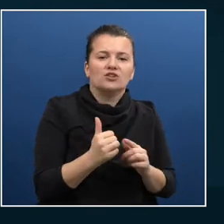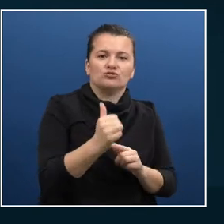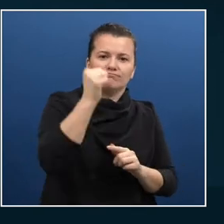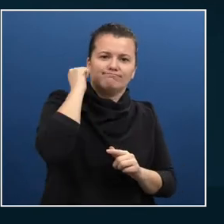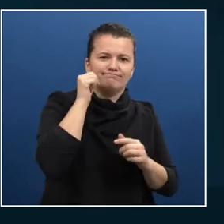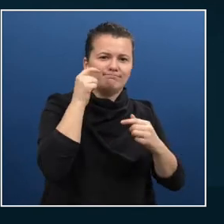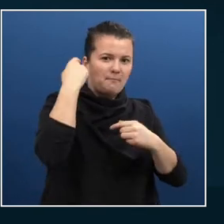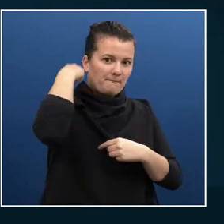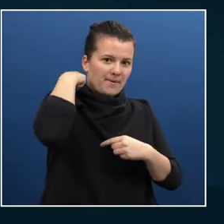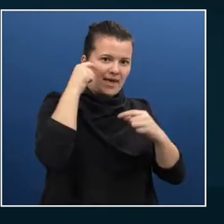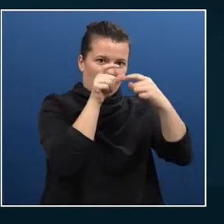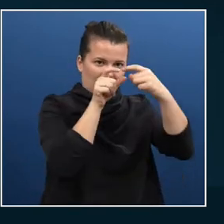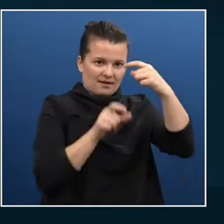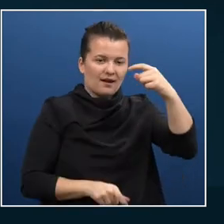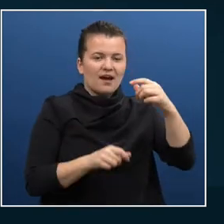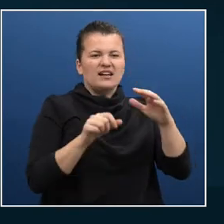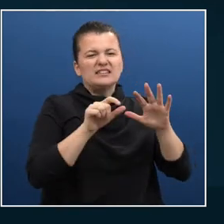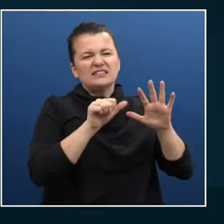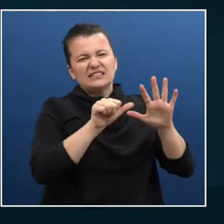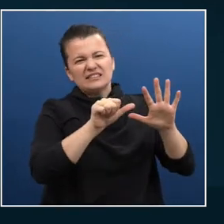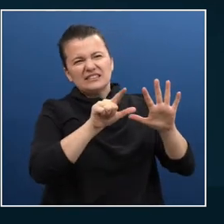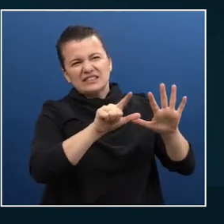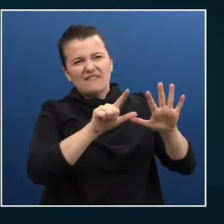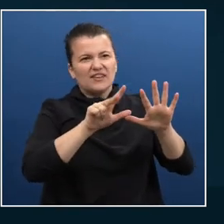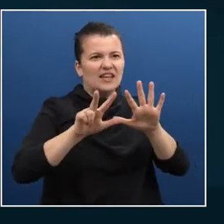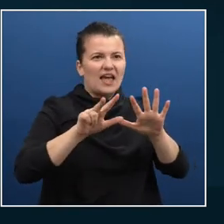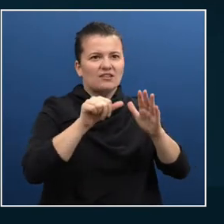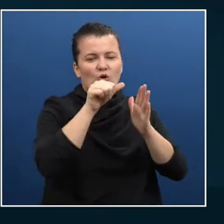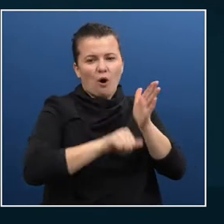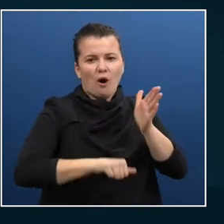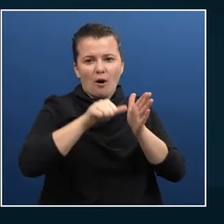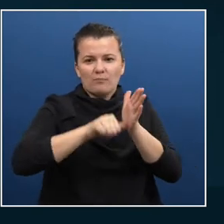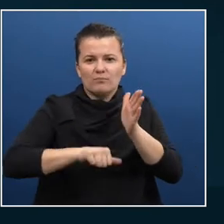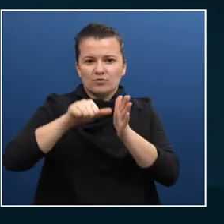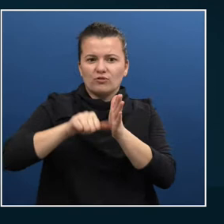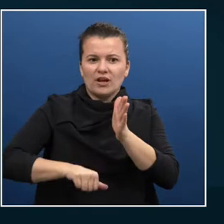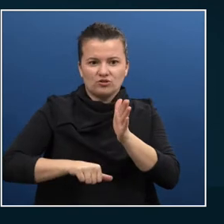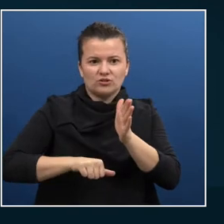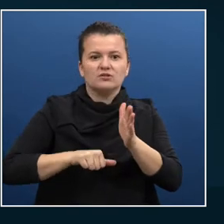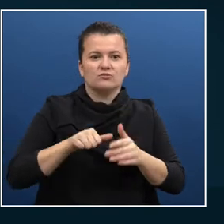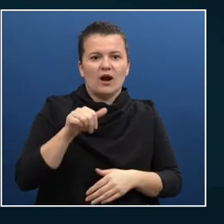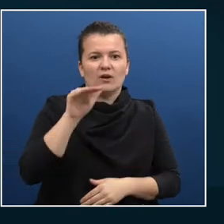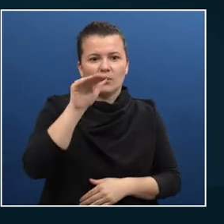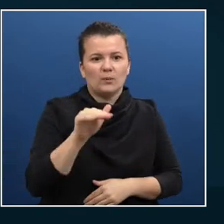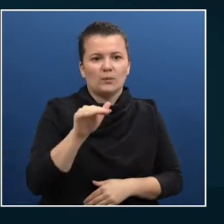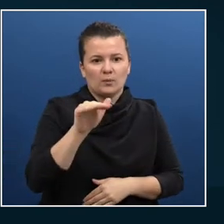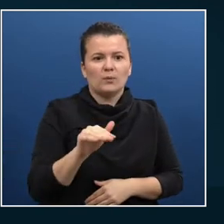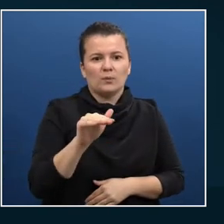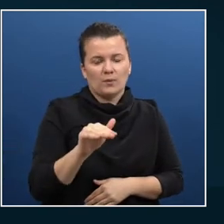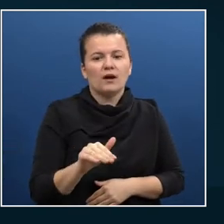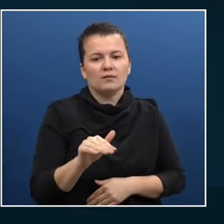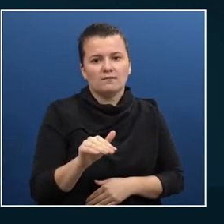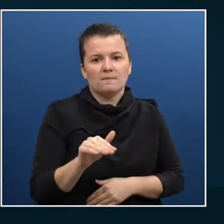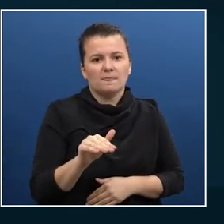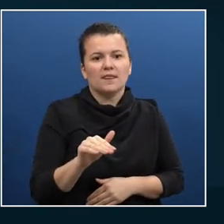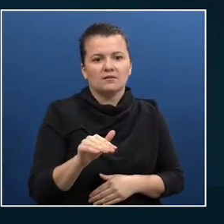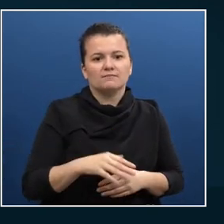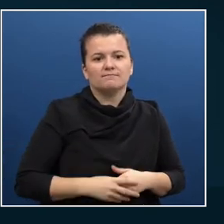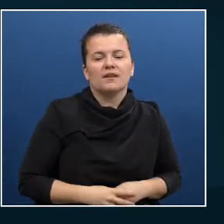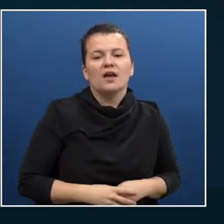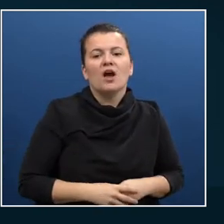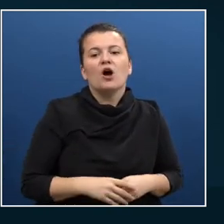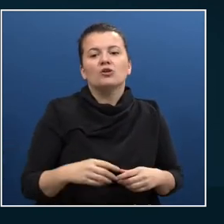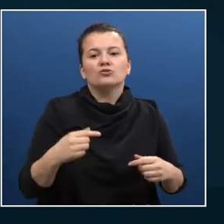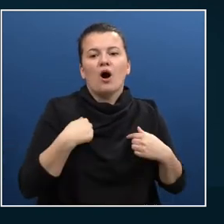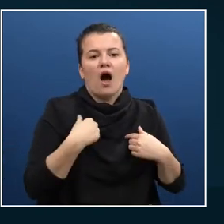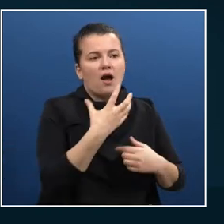achondroplasia, and I've had seven or eight back operations. And I remember sitting in a hospital, I was on a ventilator and